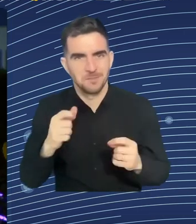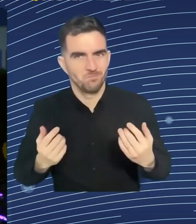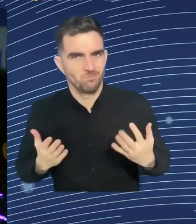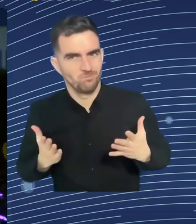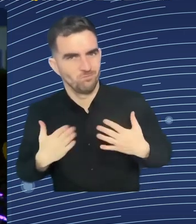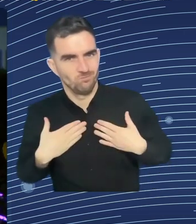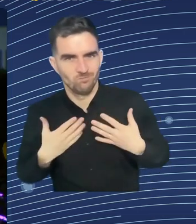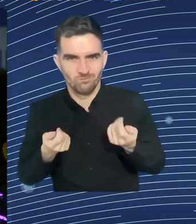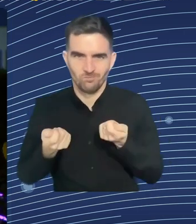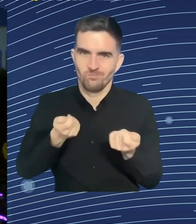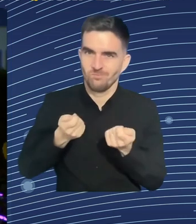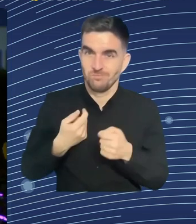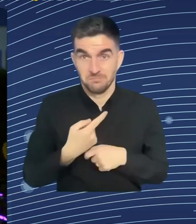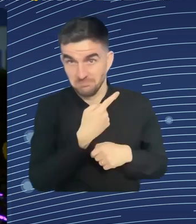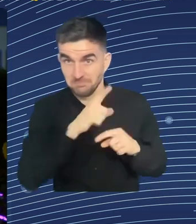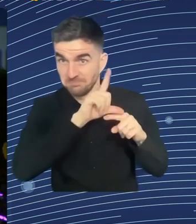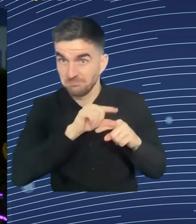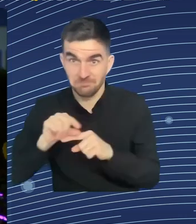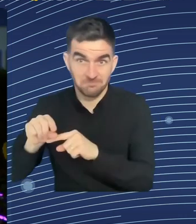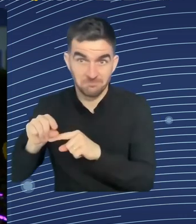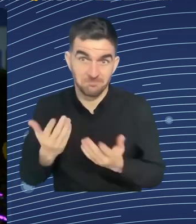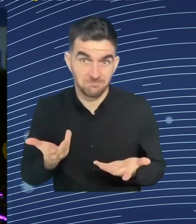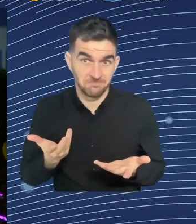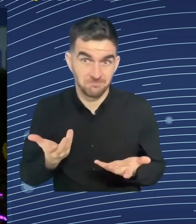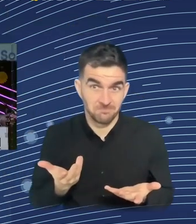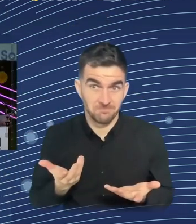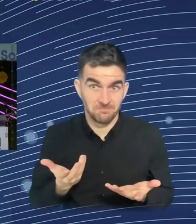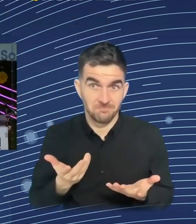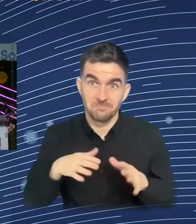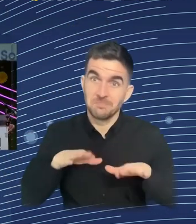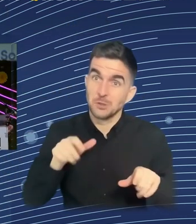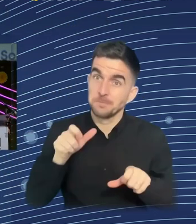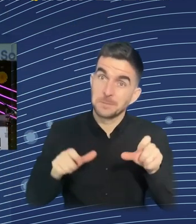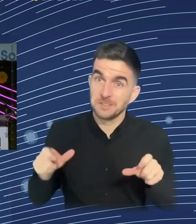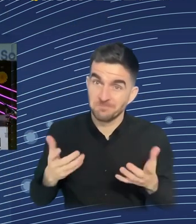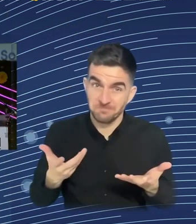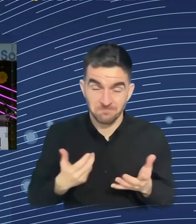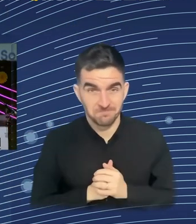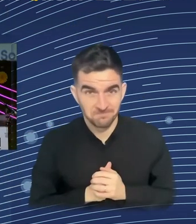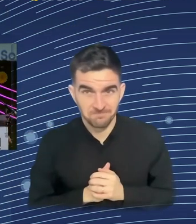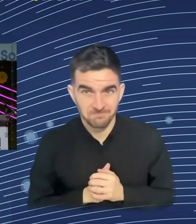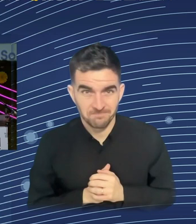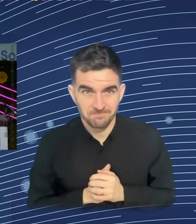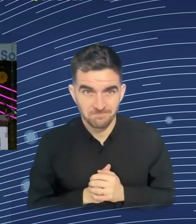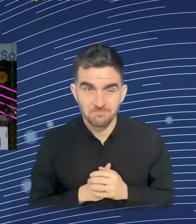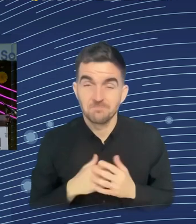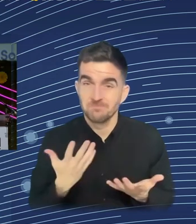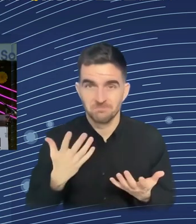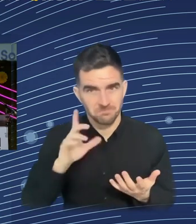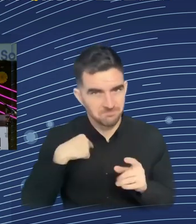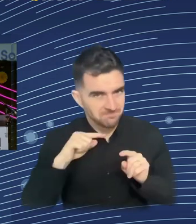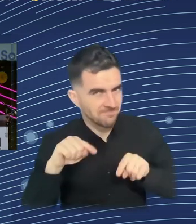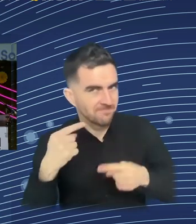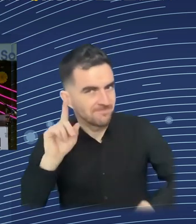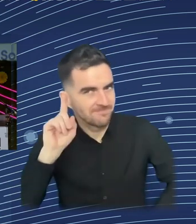I shall take my revenge. Okay, there's another one that doesn't show Britain in very